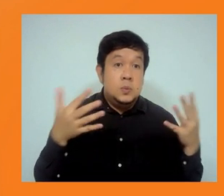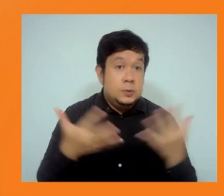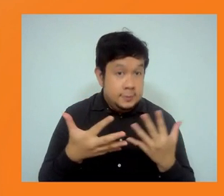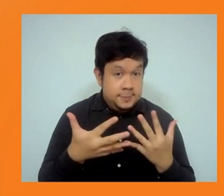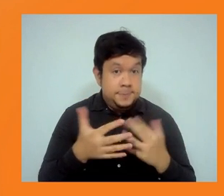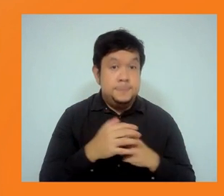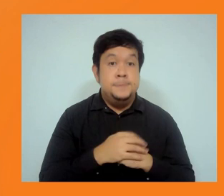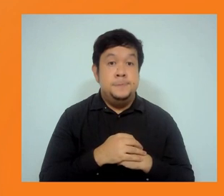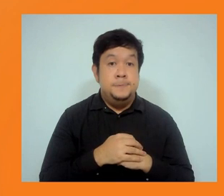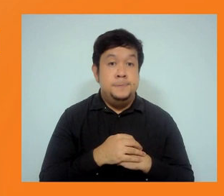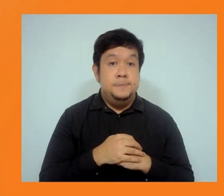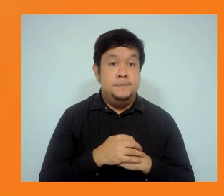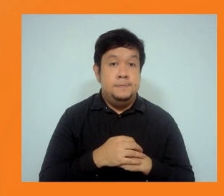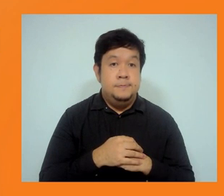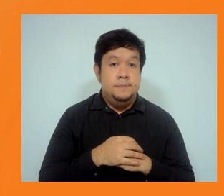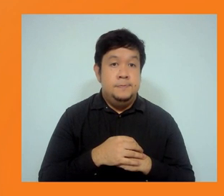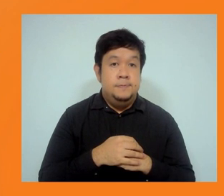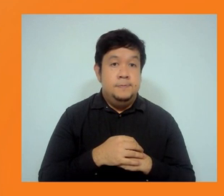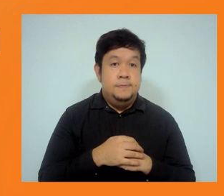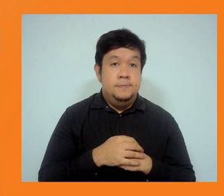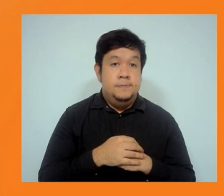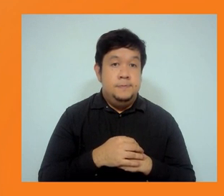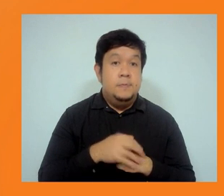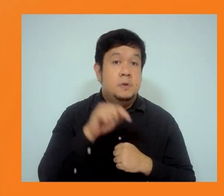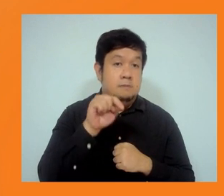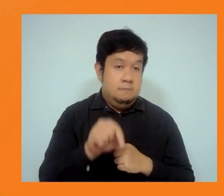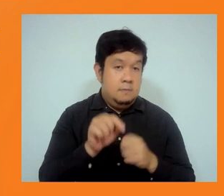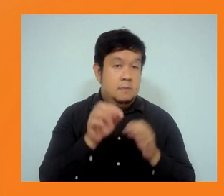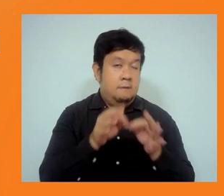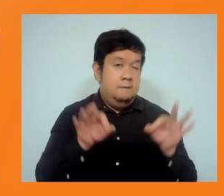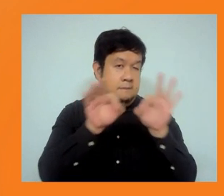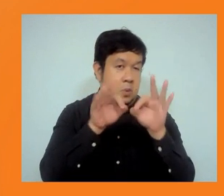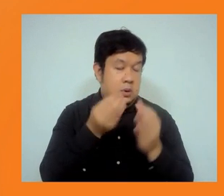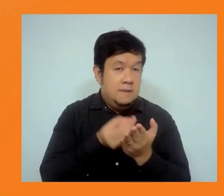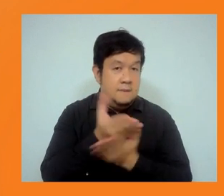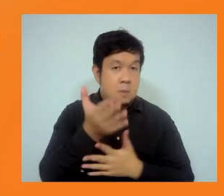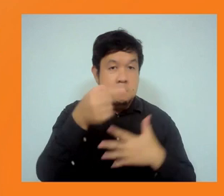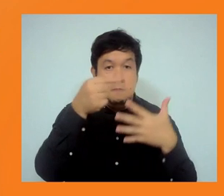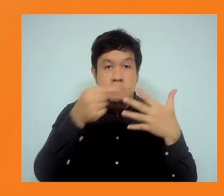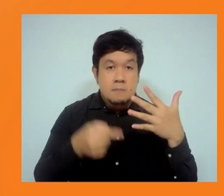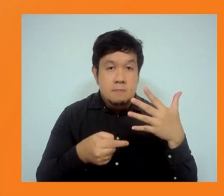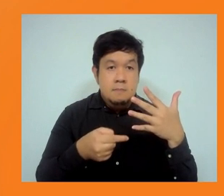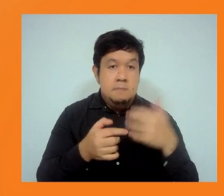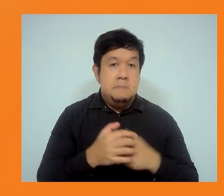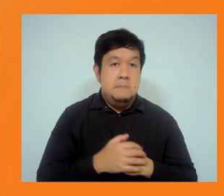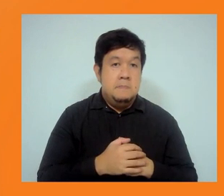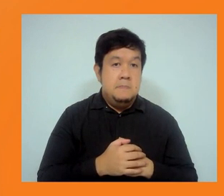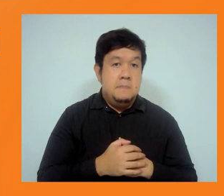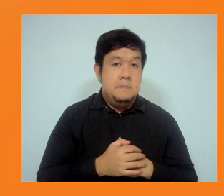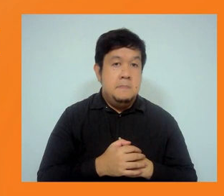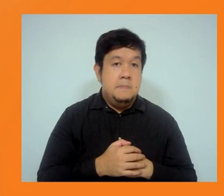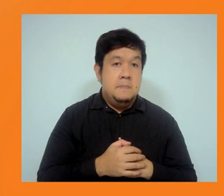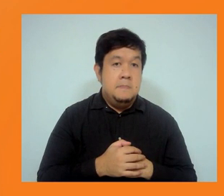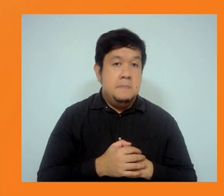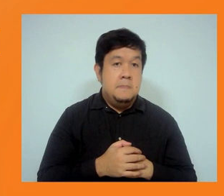that you can look at the details. And then we're extending actually our plans for taking this to our board. We'll be looking at